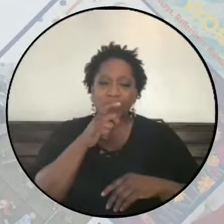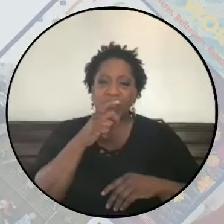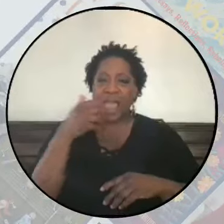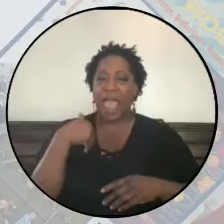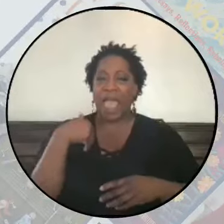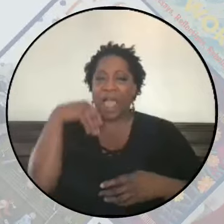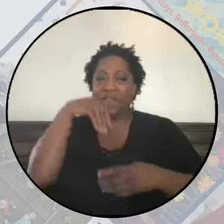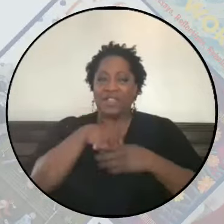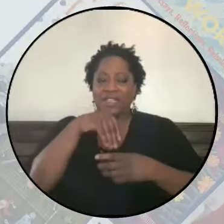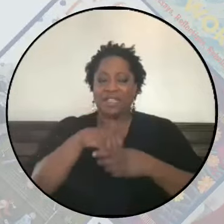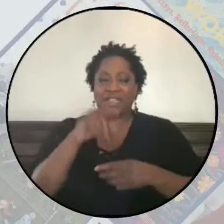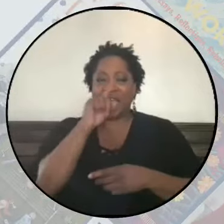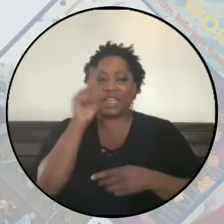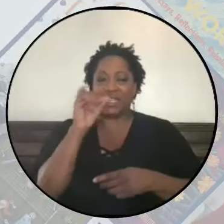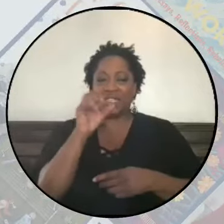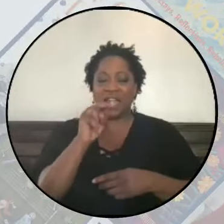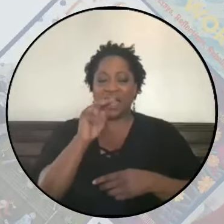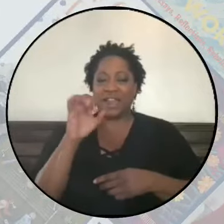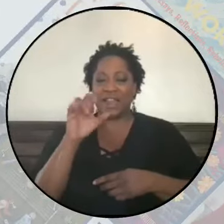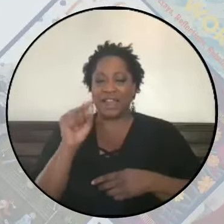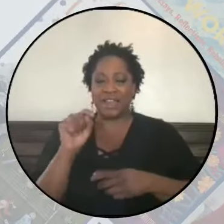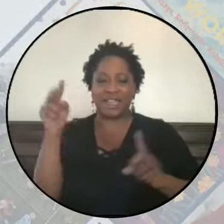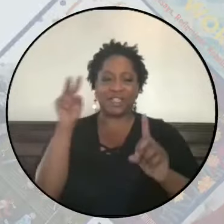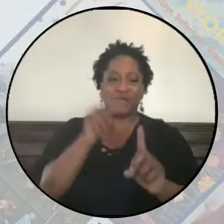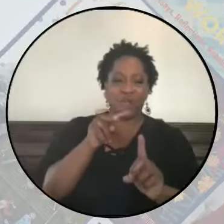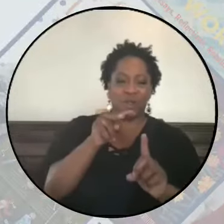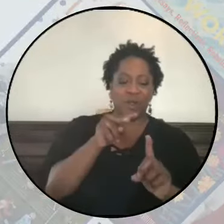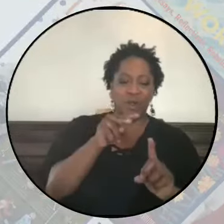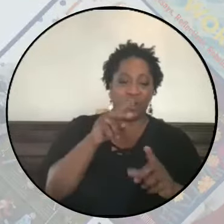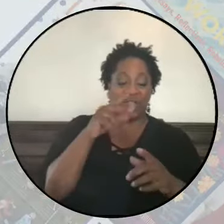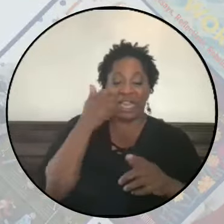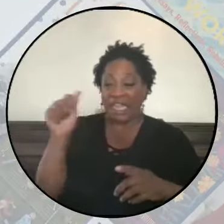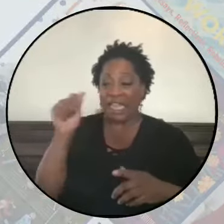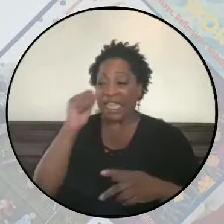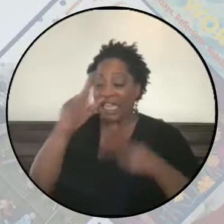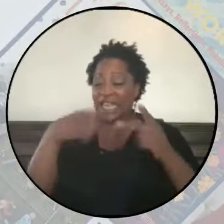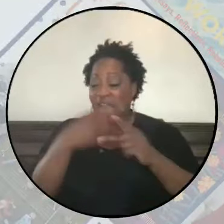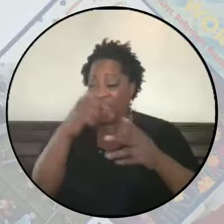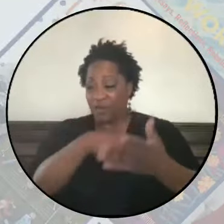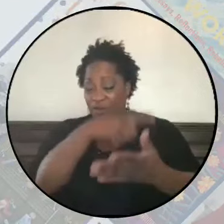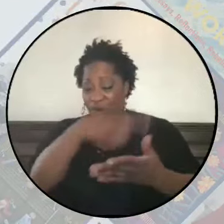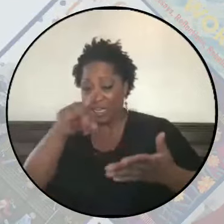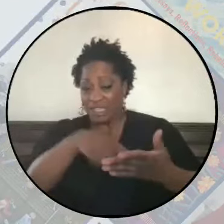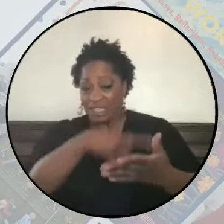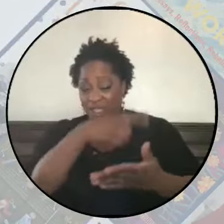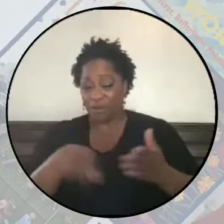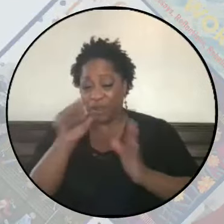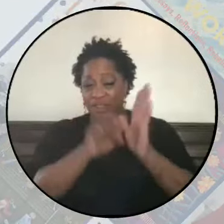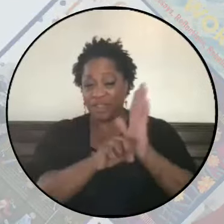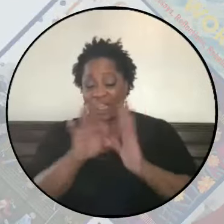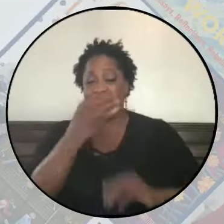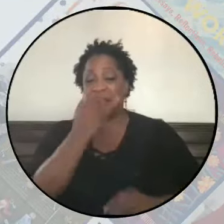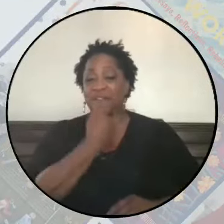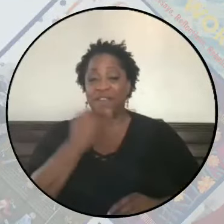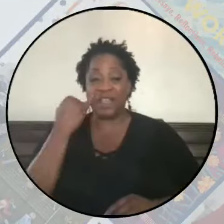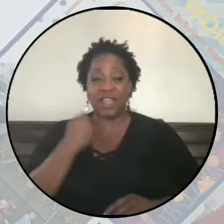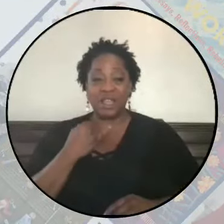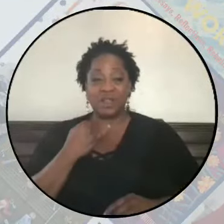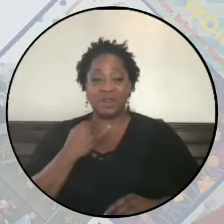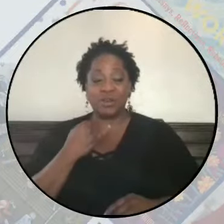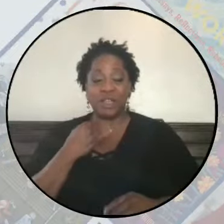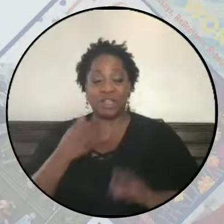view that that any criticism of the state of Israel is